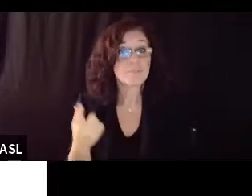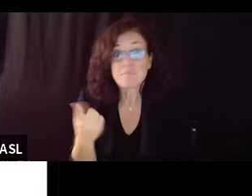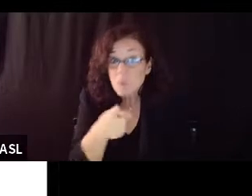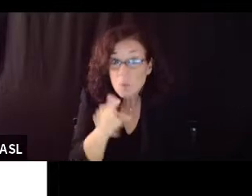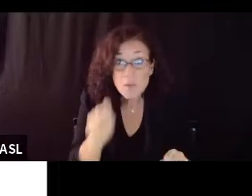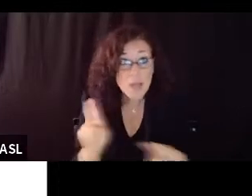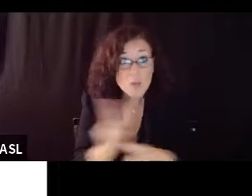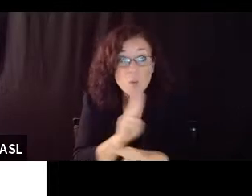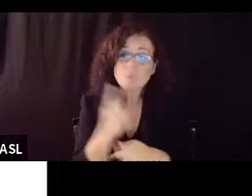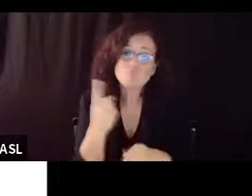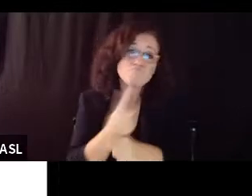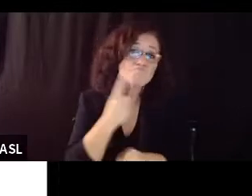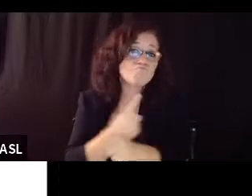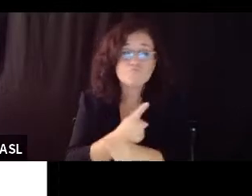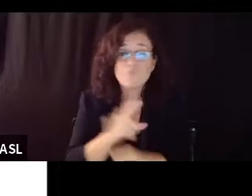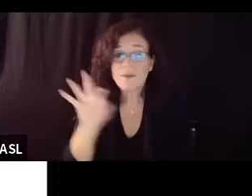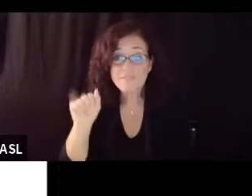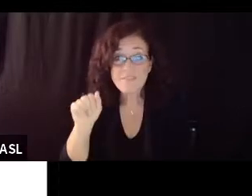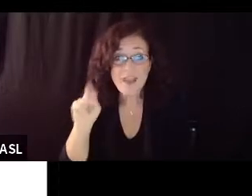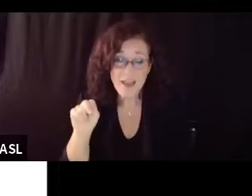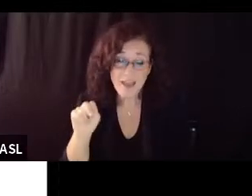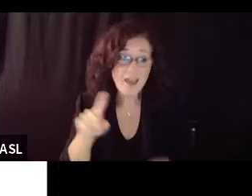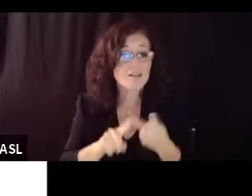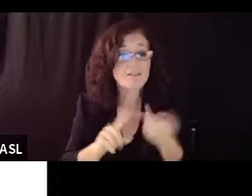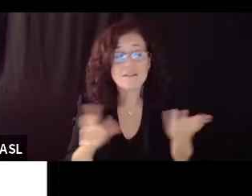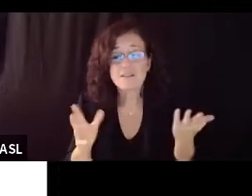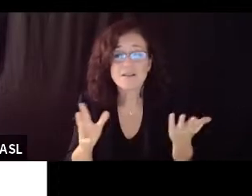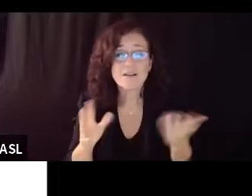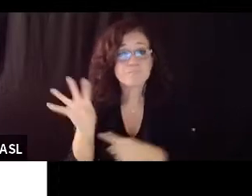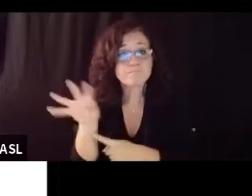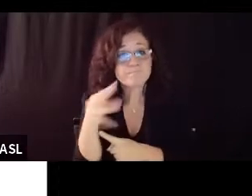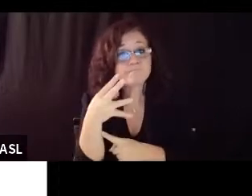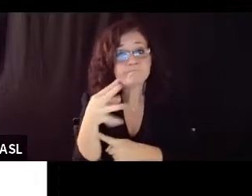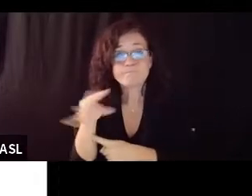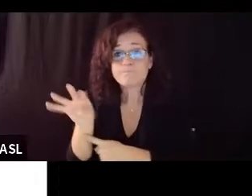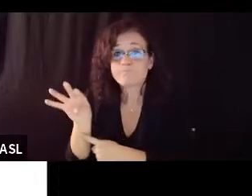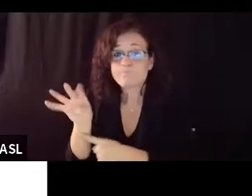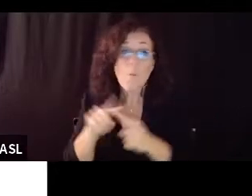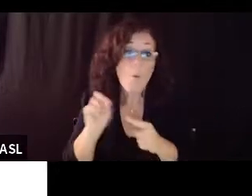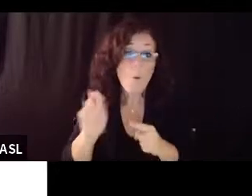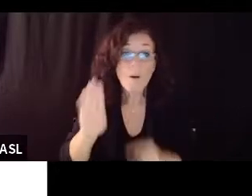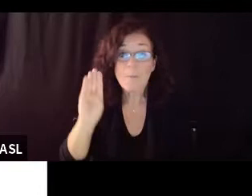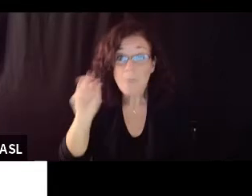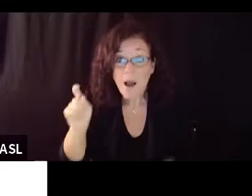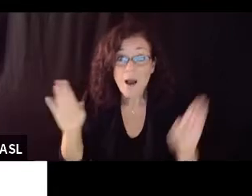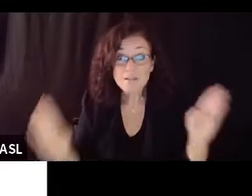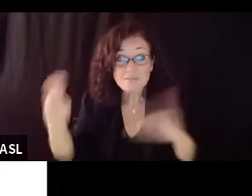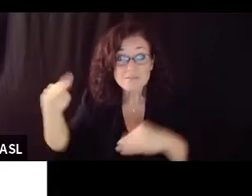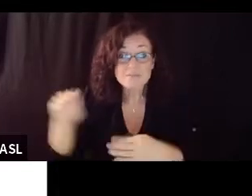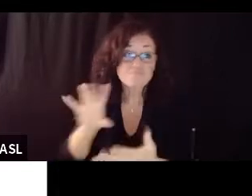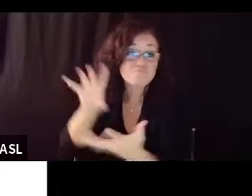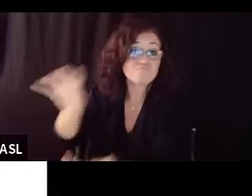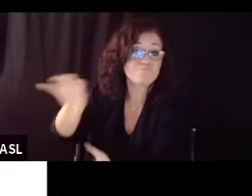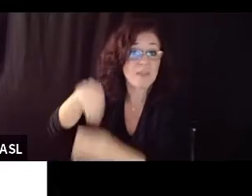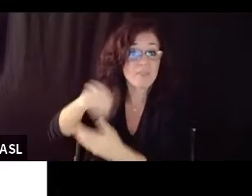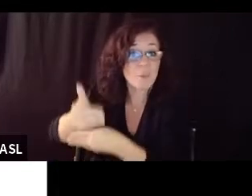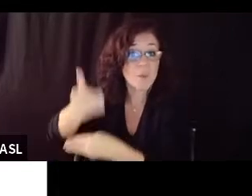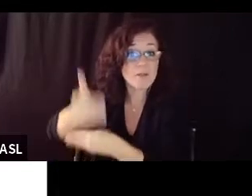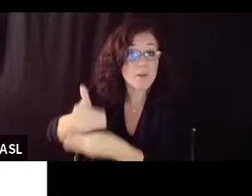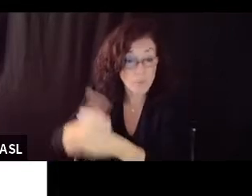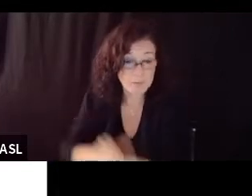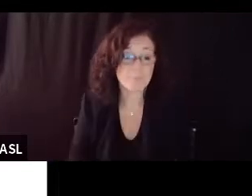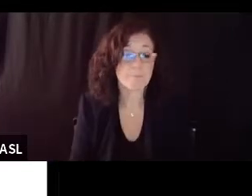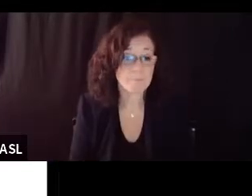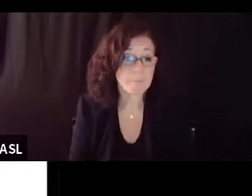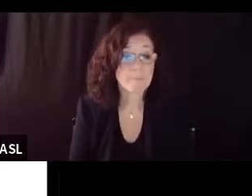most of which were already in the classroom or box fans that some teachers had already put over their windows um the rooms with cross flow windows were